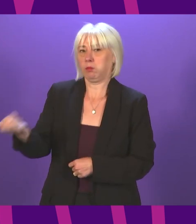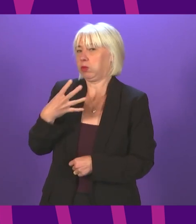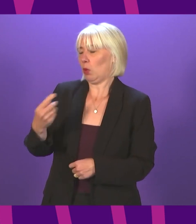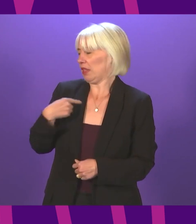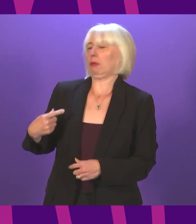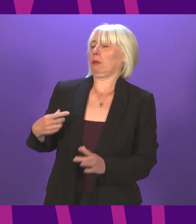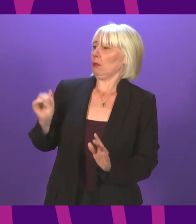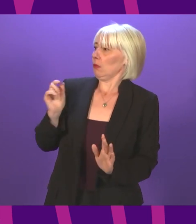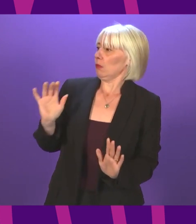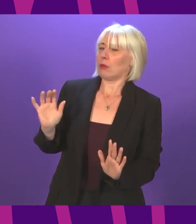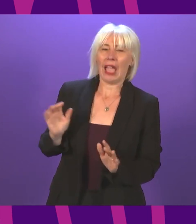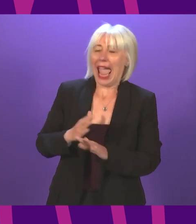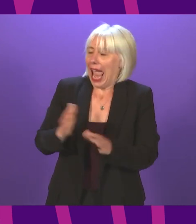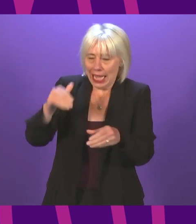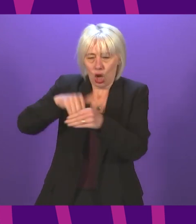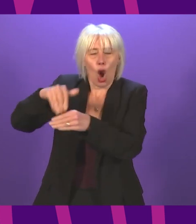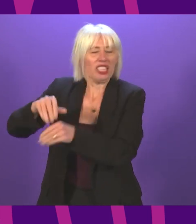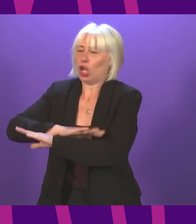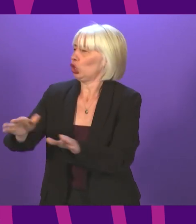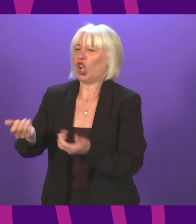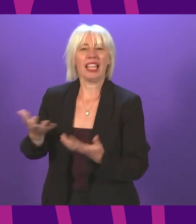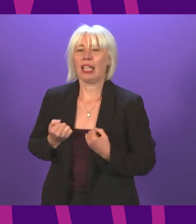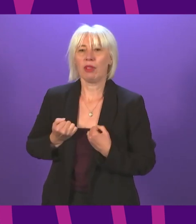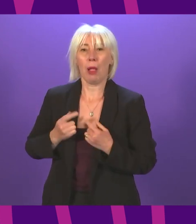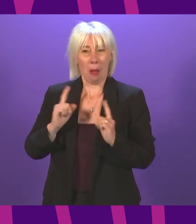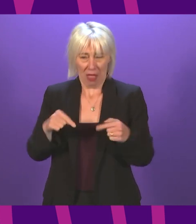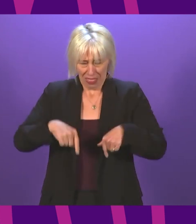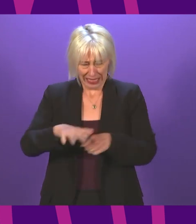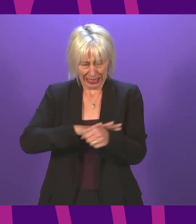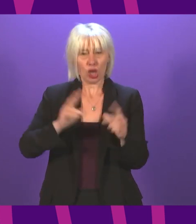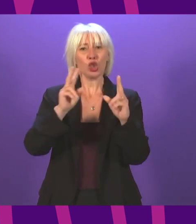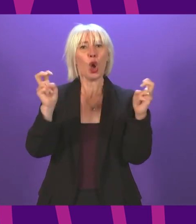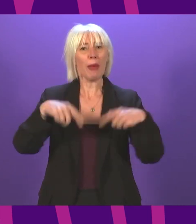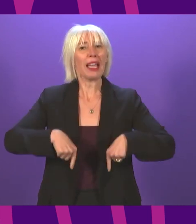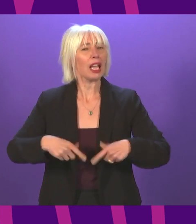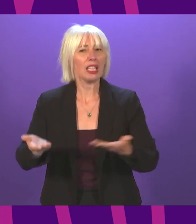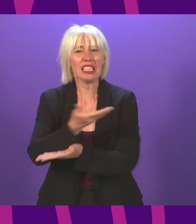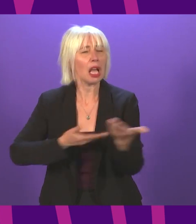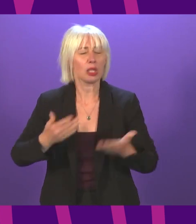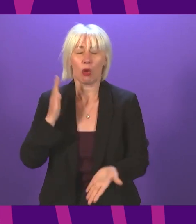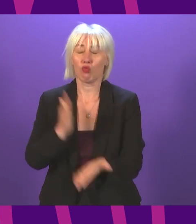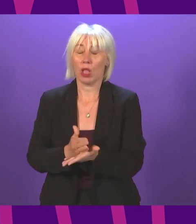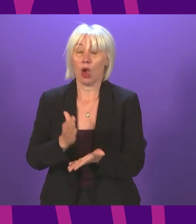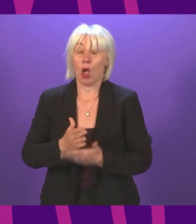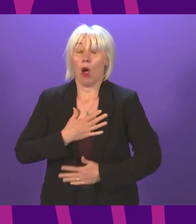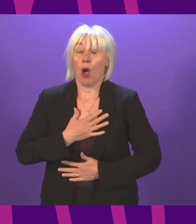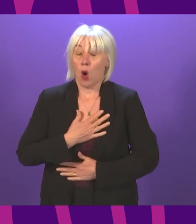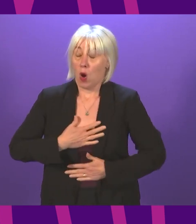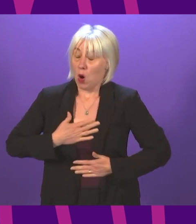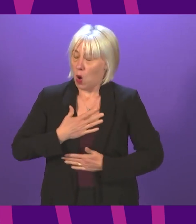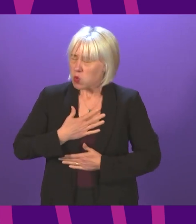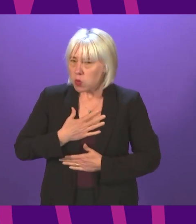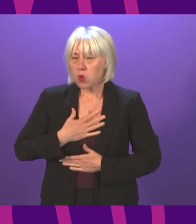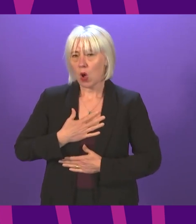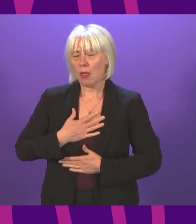unacceptable in any context. But in the context of what we are discussing here right now, I am deeply aggrieved that any